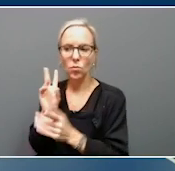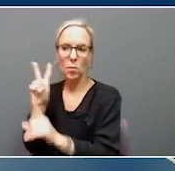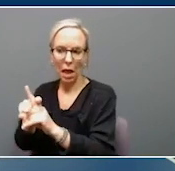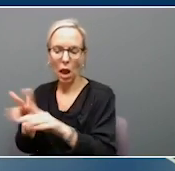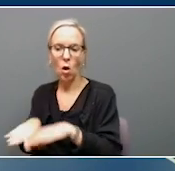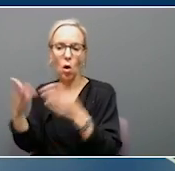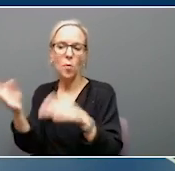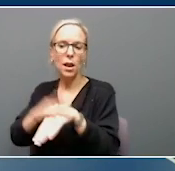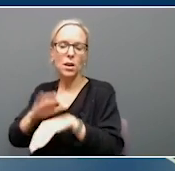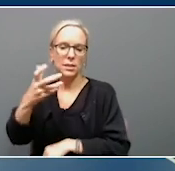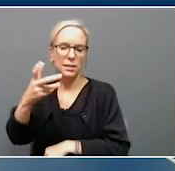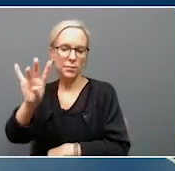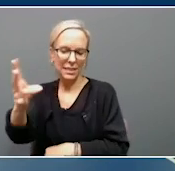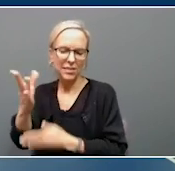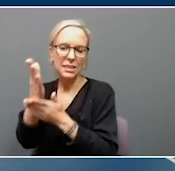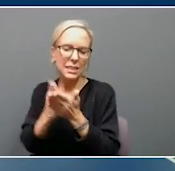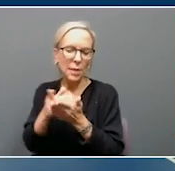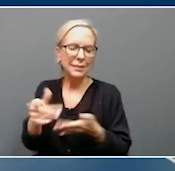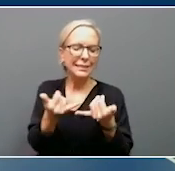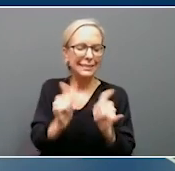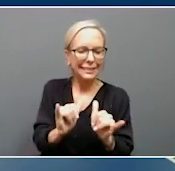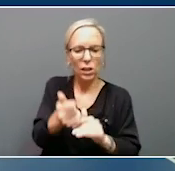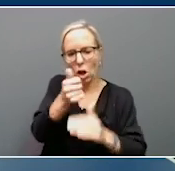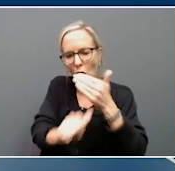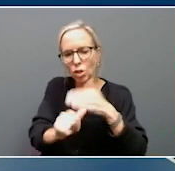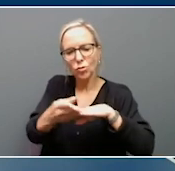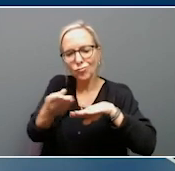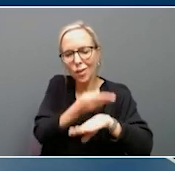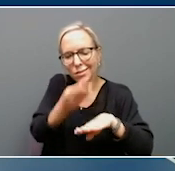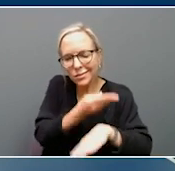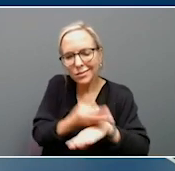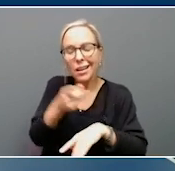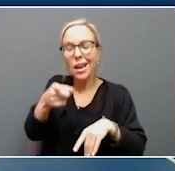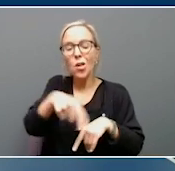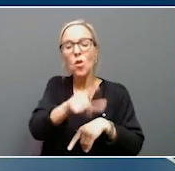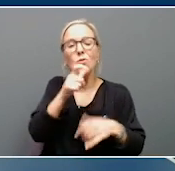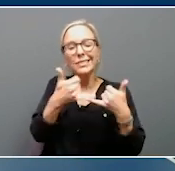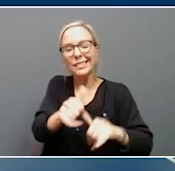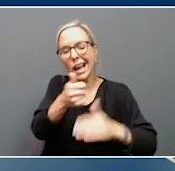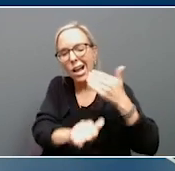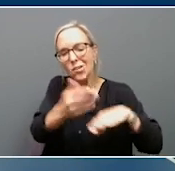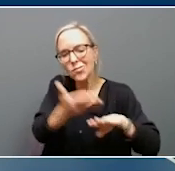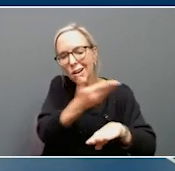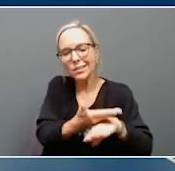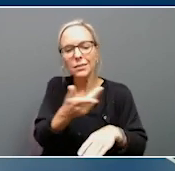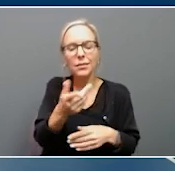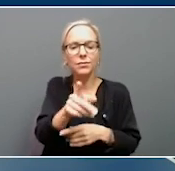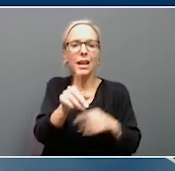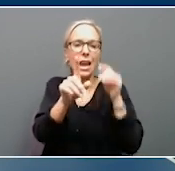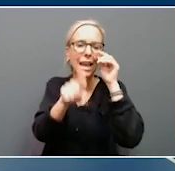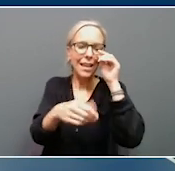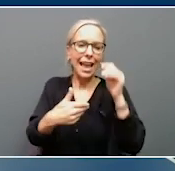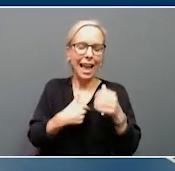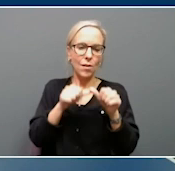September the 7th. Some of them are still under construction. The ones that are under construction will need to have a permanent facility